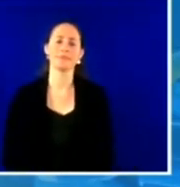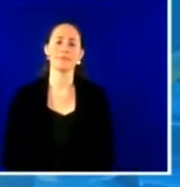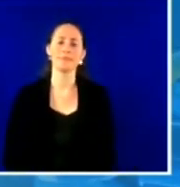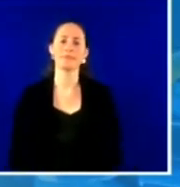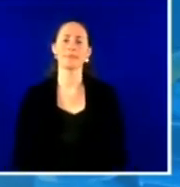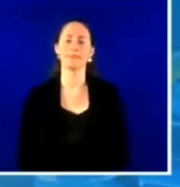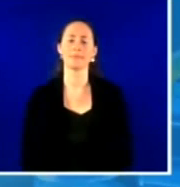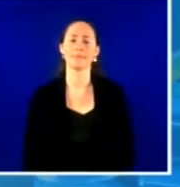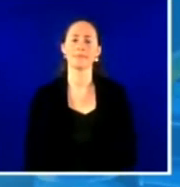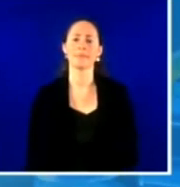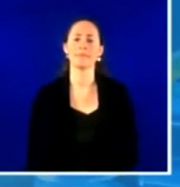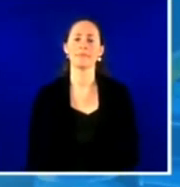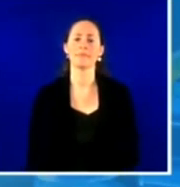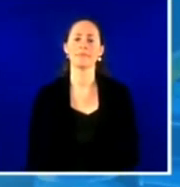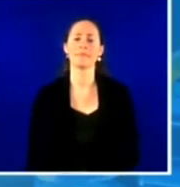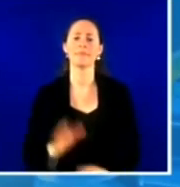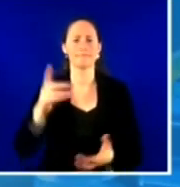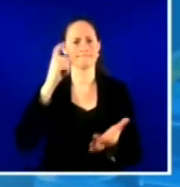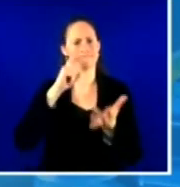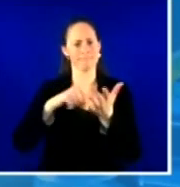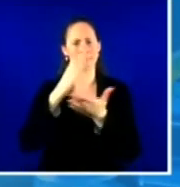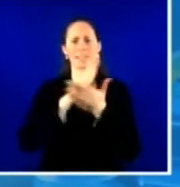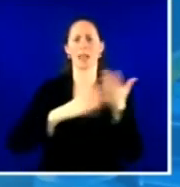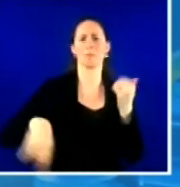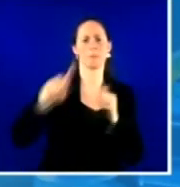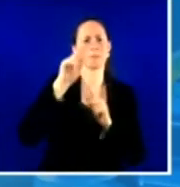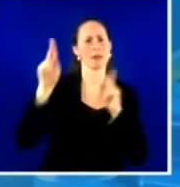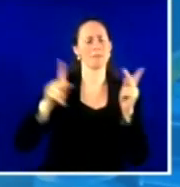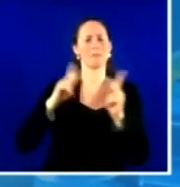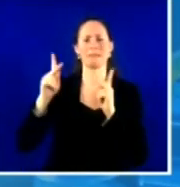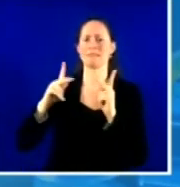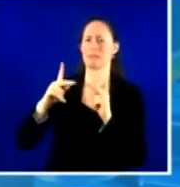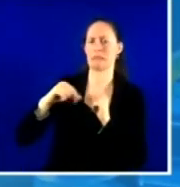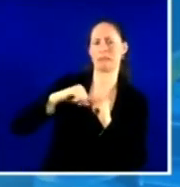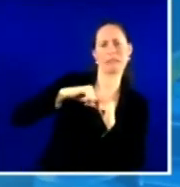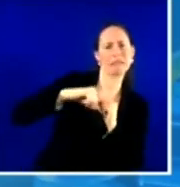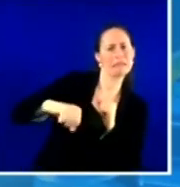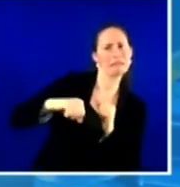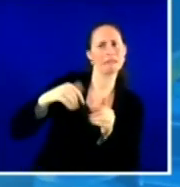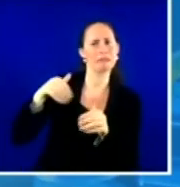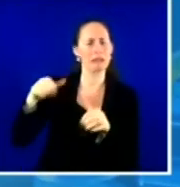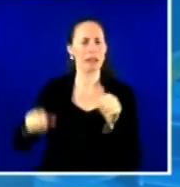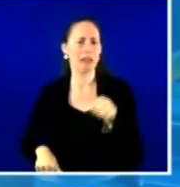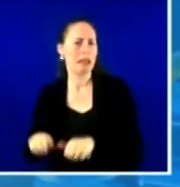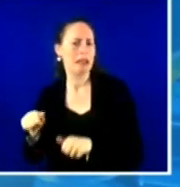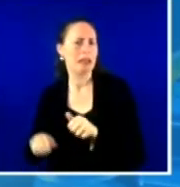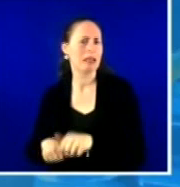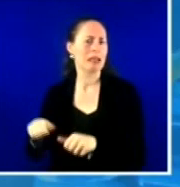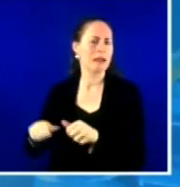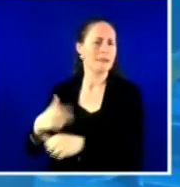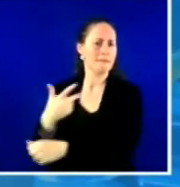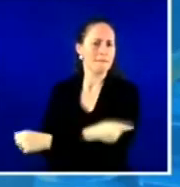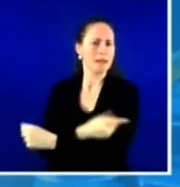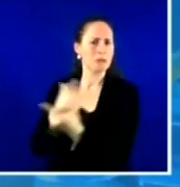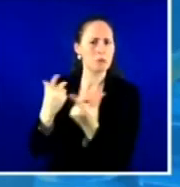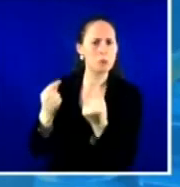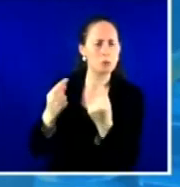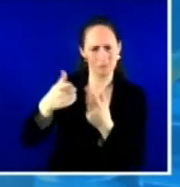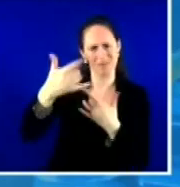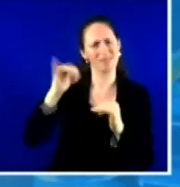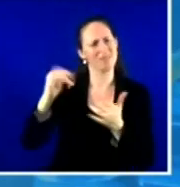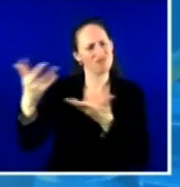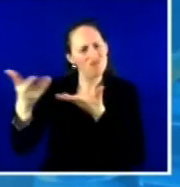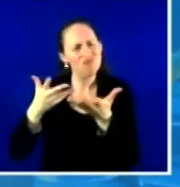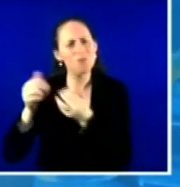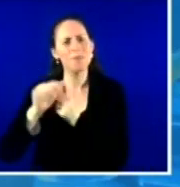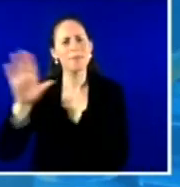hesitancy that we have to address. And in interactions with patients and their families that you have, do